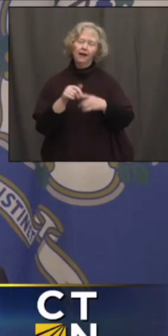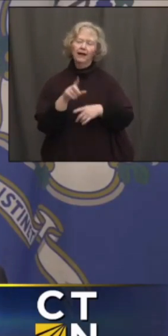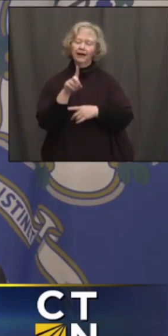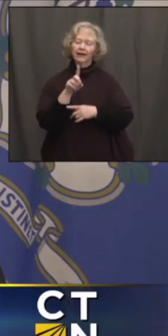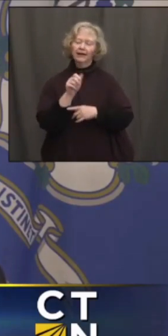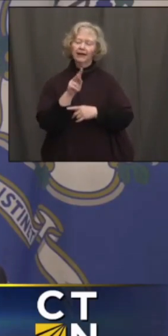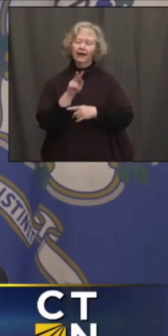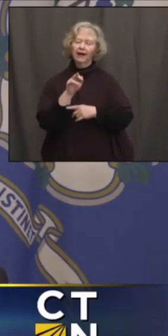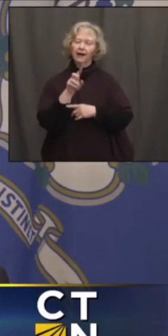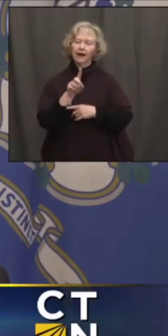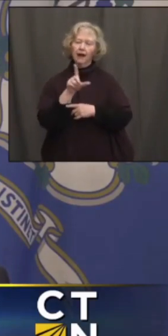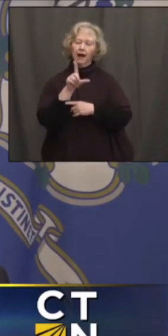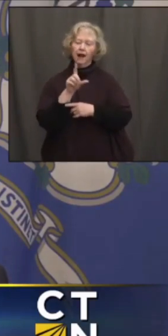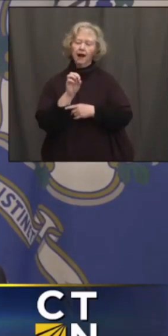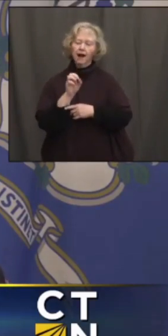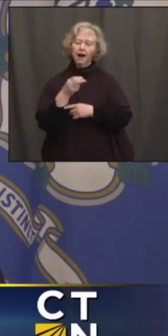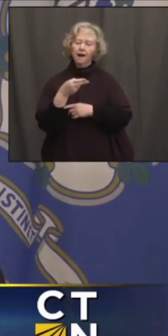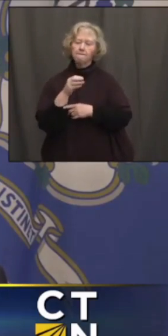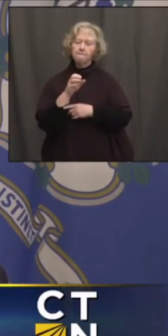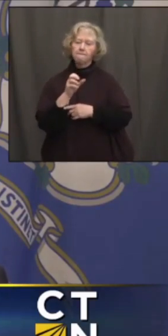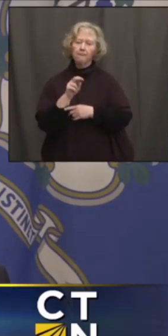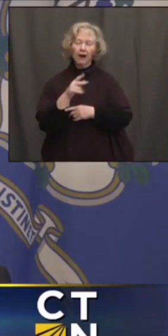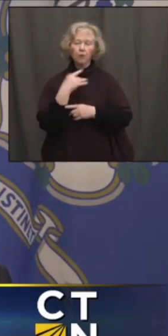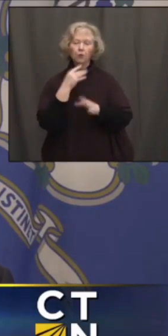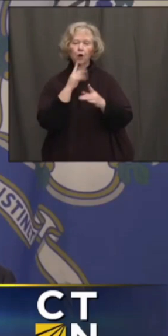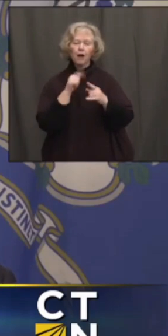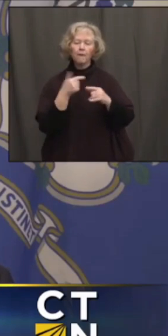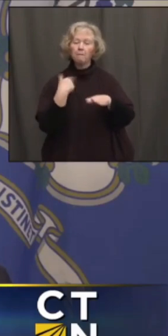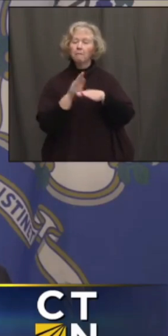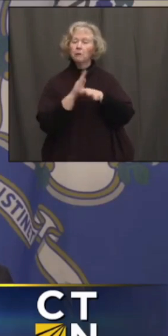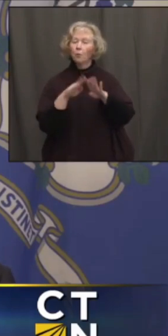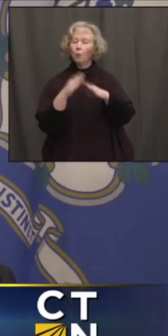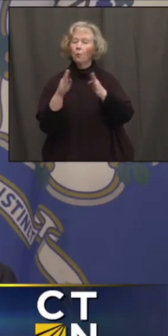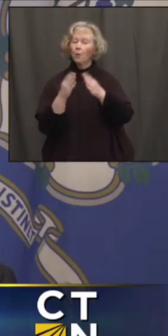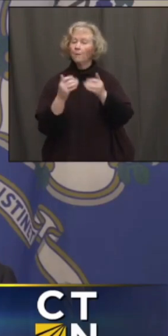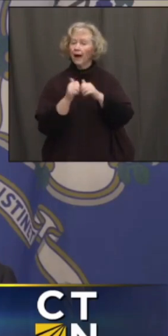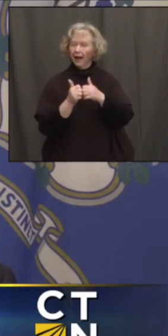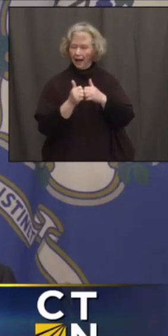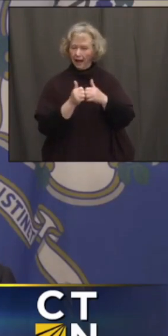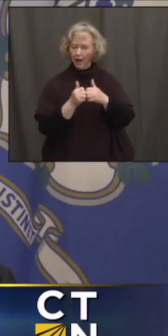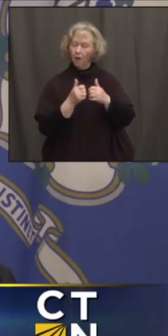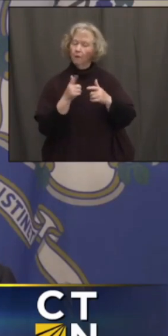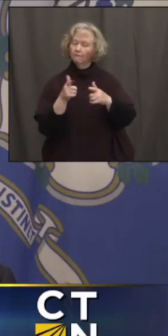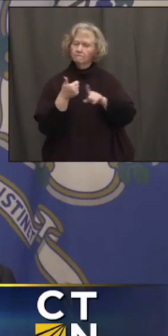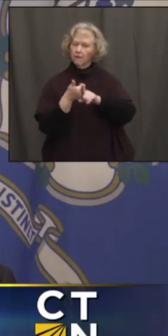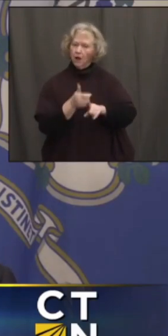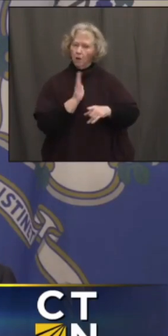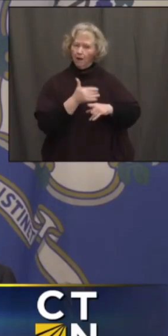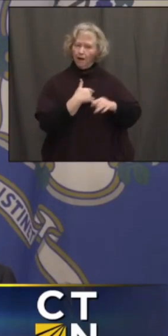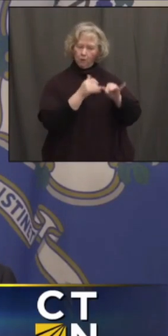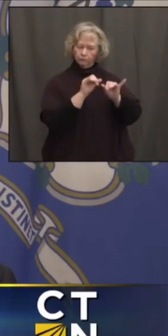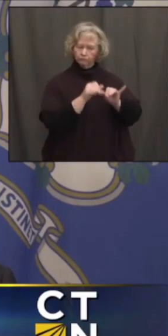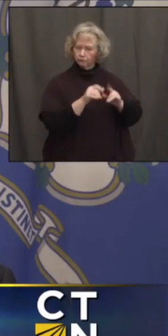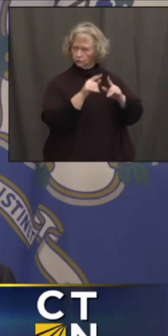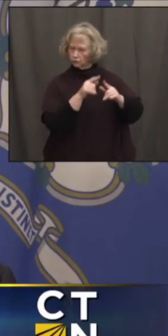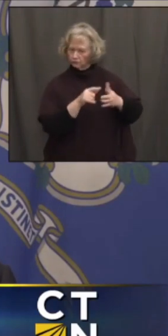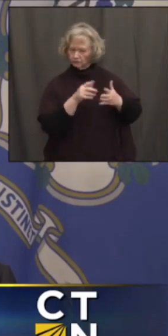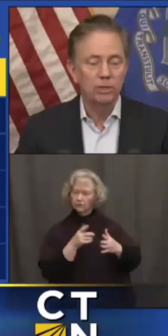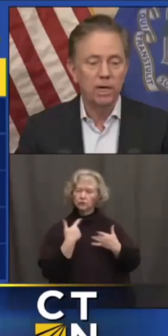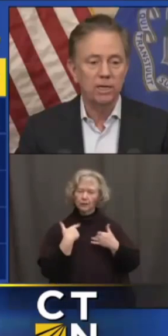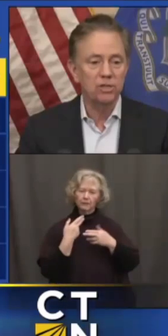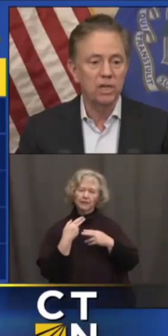about our continuing opening strategy, which is based upon the metrics. Let me tell you about our daily summary here.